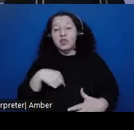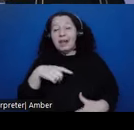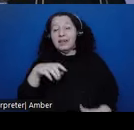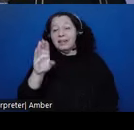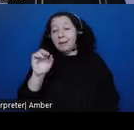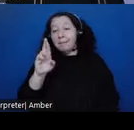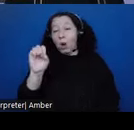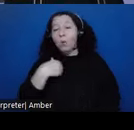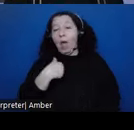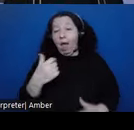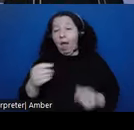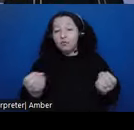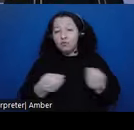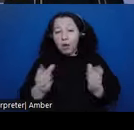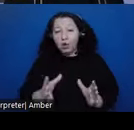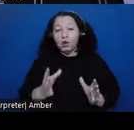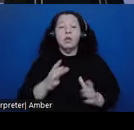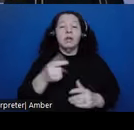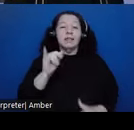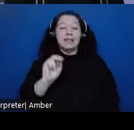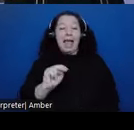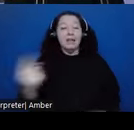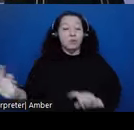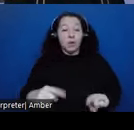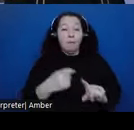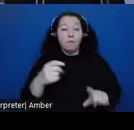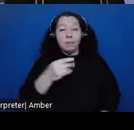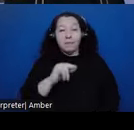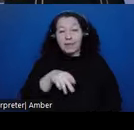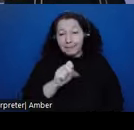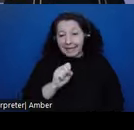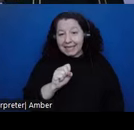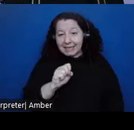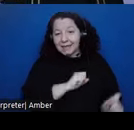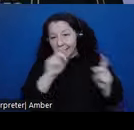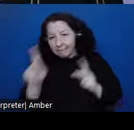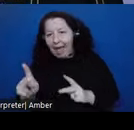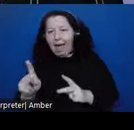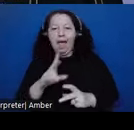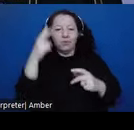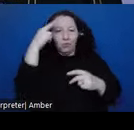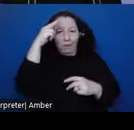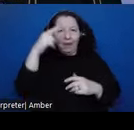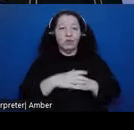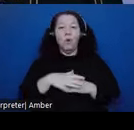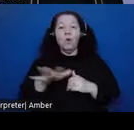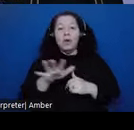and and the galleons would come from the Philippines back to Mexico, be transshipped overland